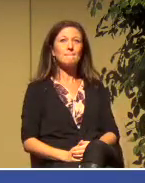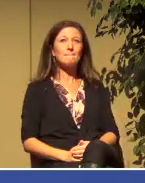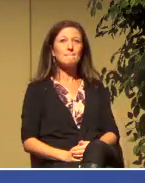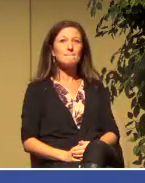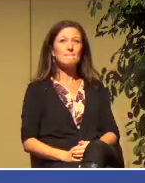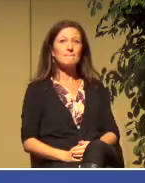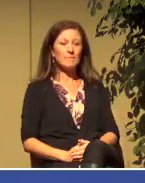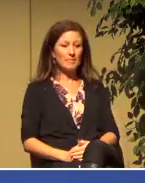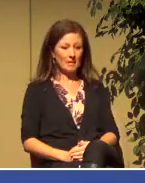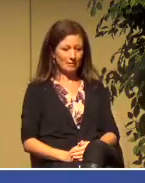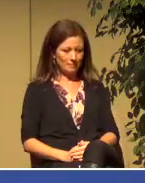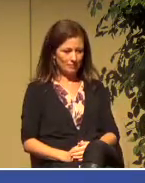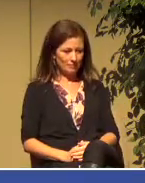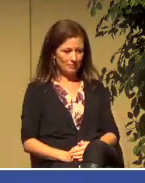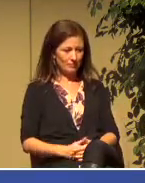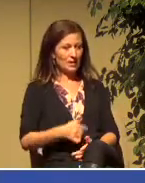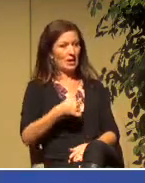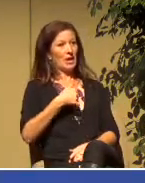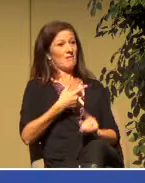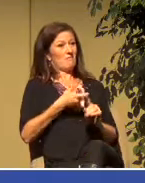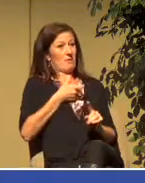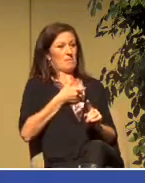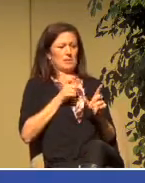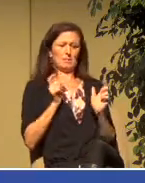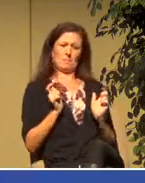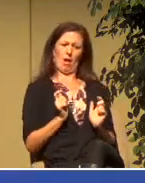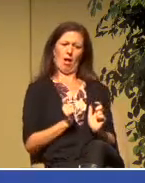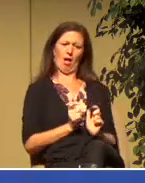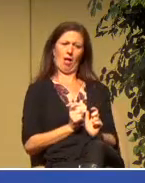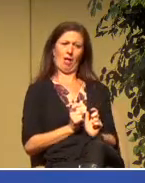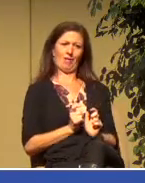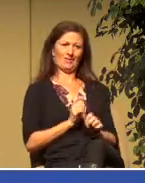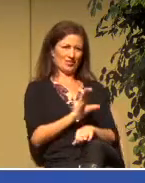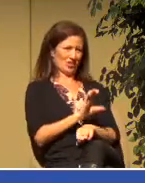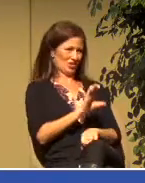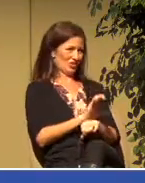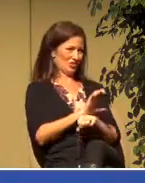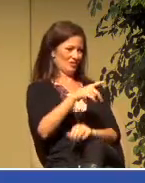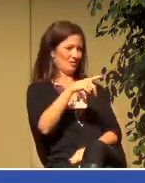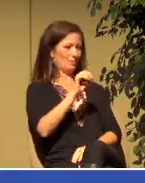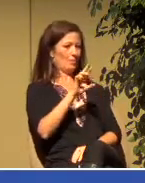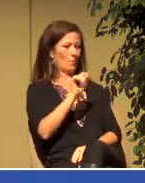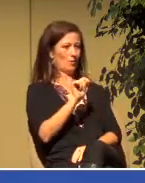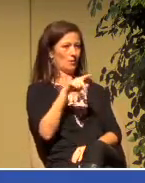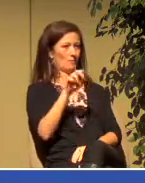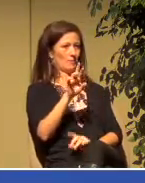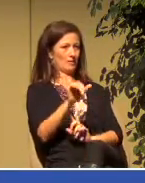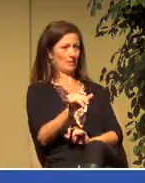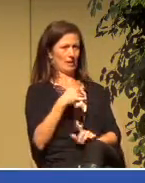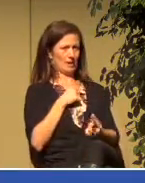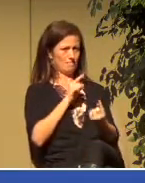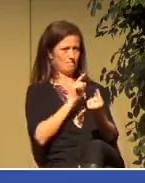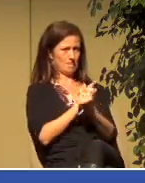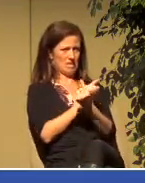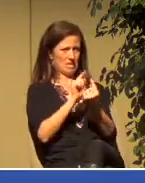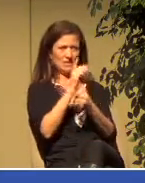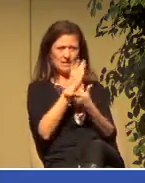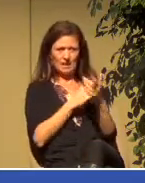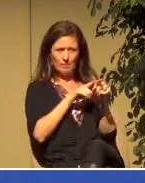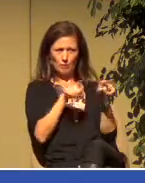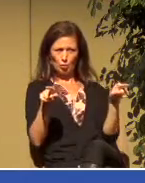small but faithful church in Port Perry, and I've met some of you at classes, and